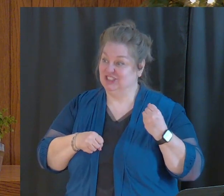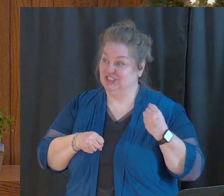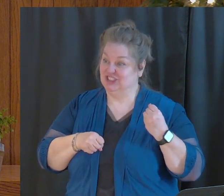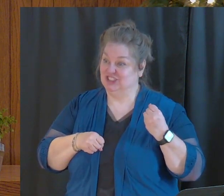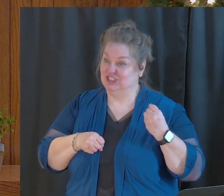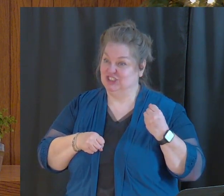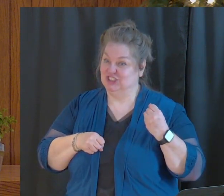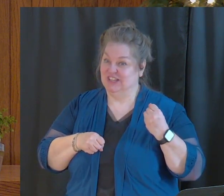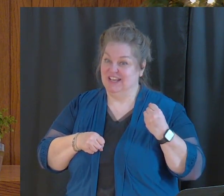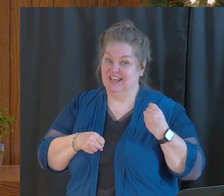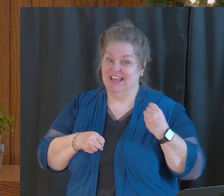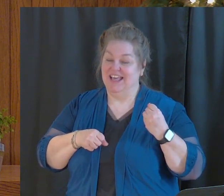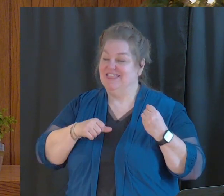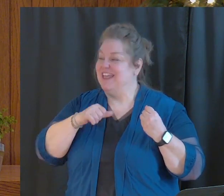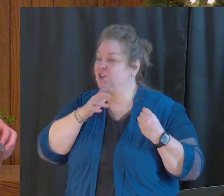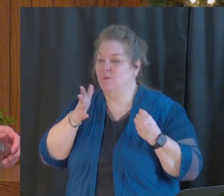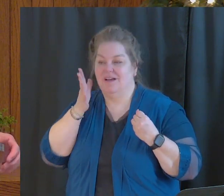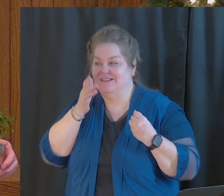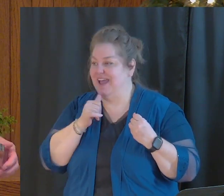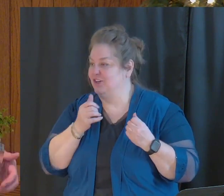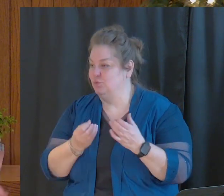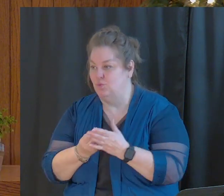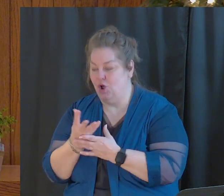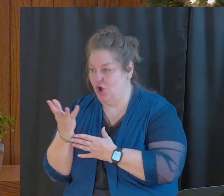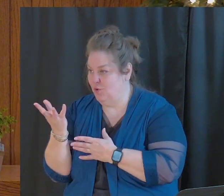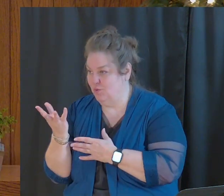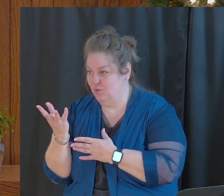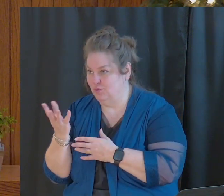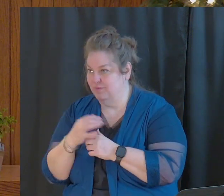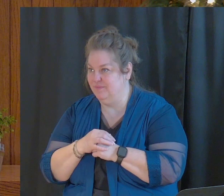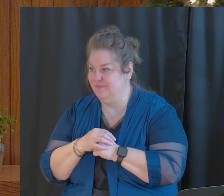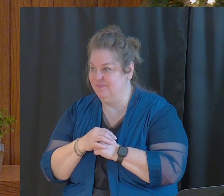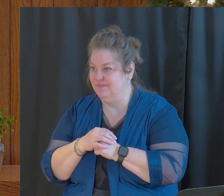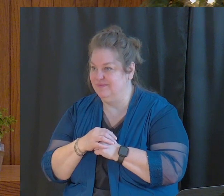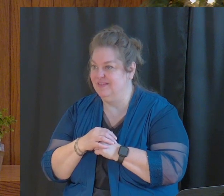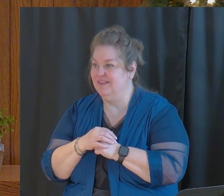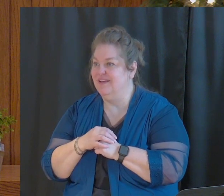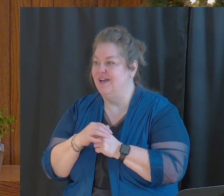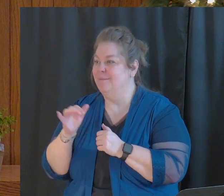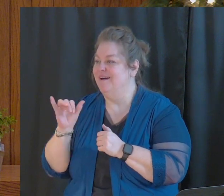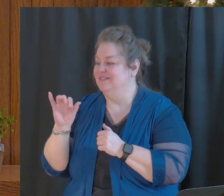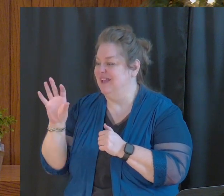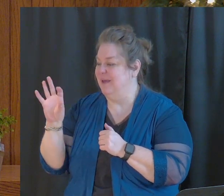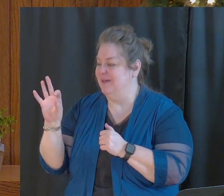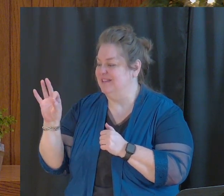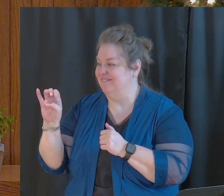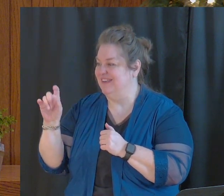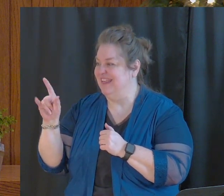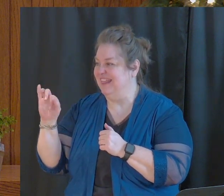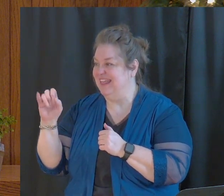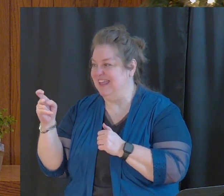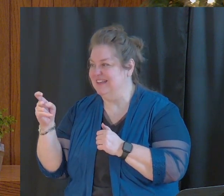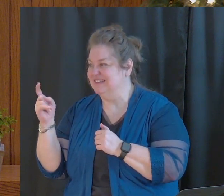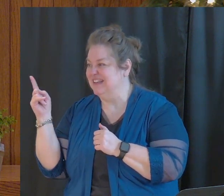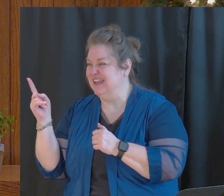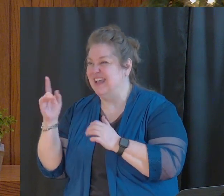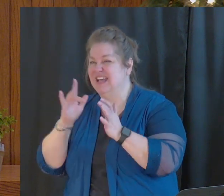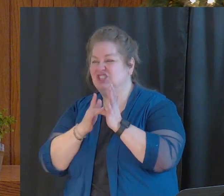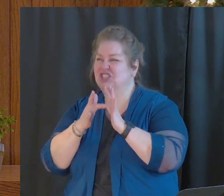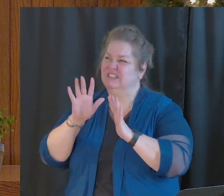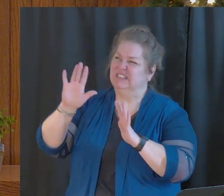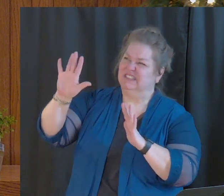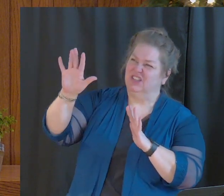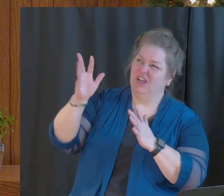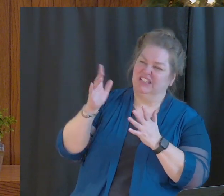we aren't really growing. But I'm just being like Felix and I'm saying, Jesus, when it's comfortable,